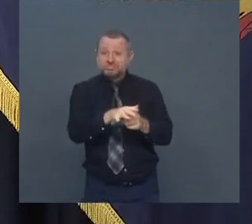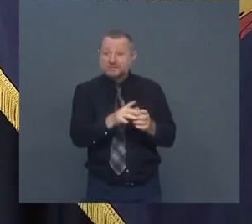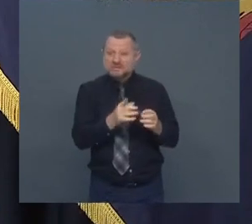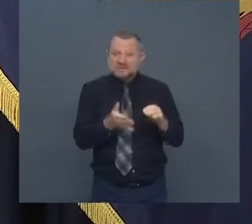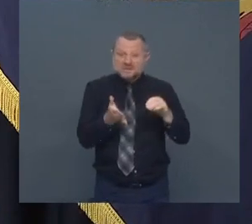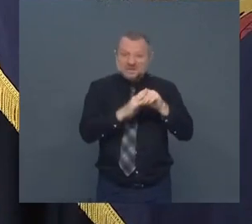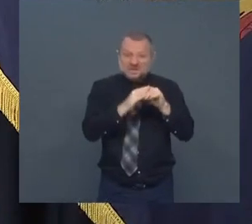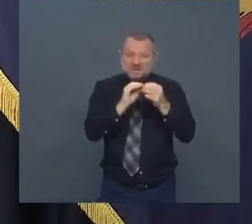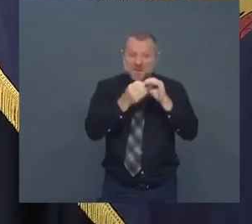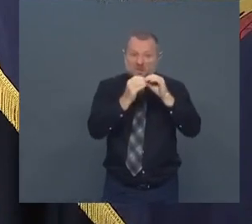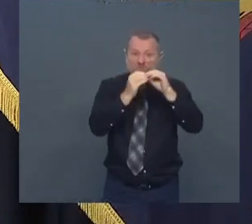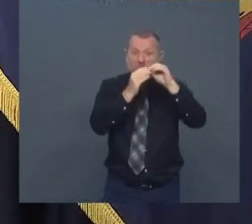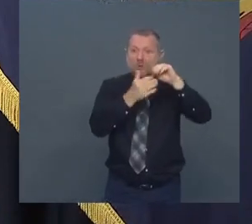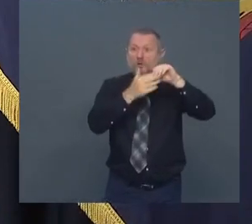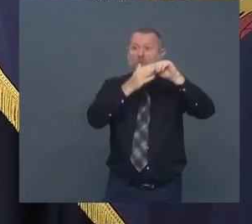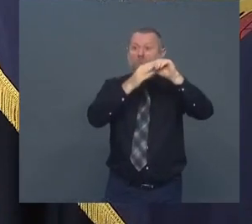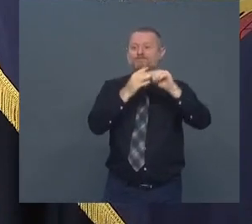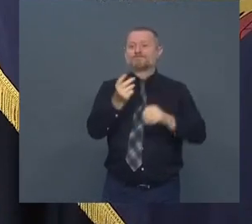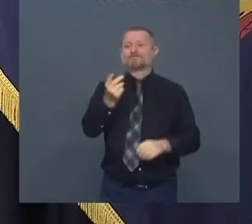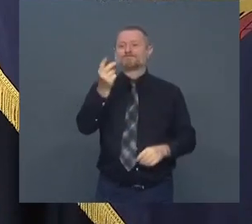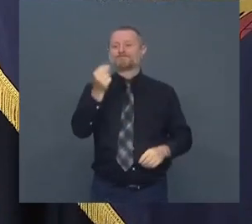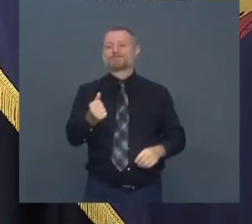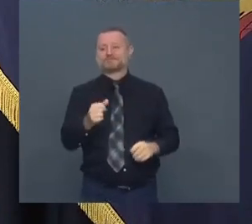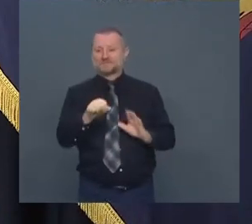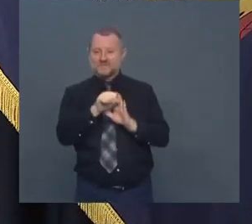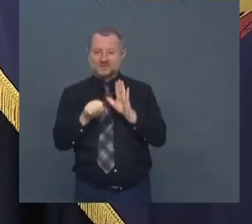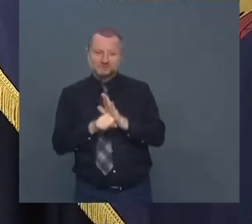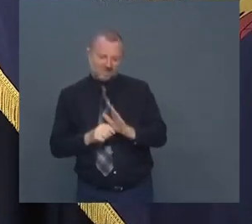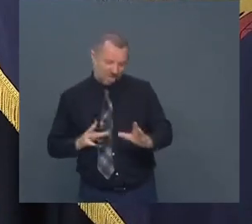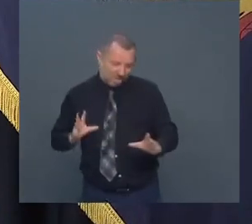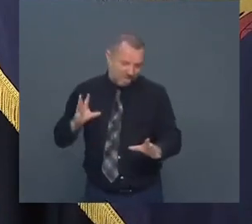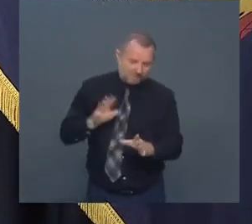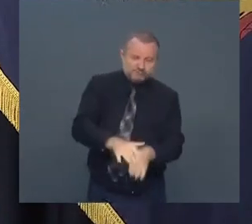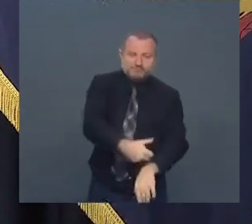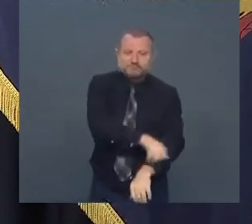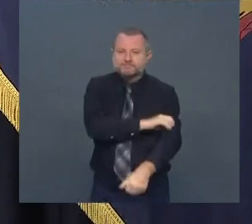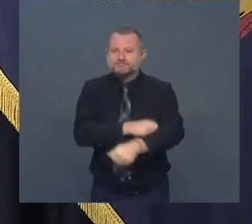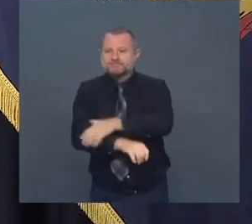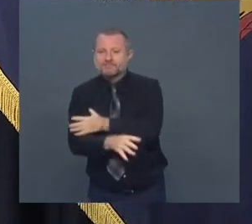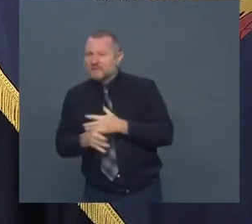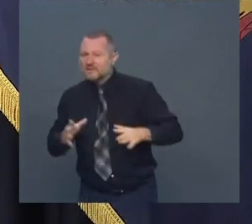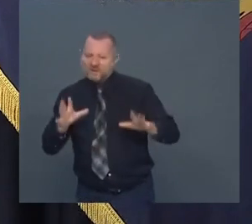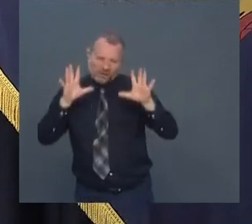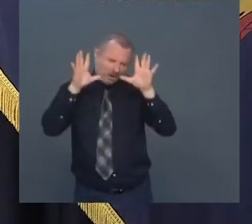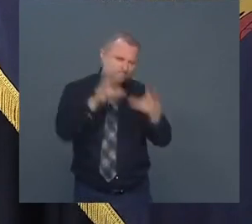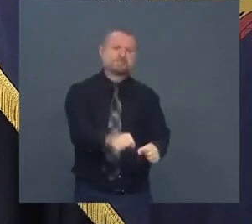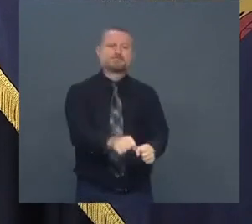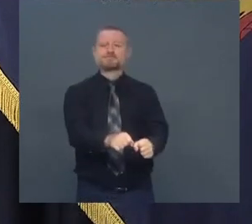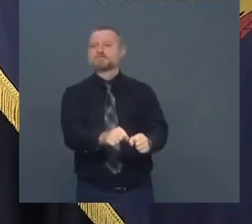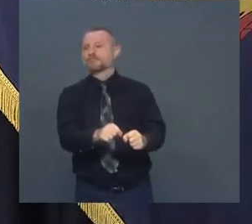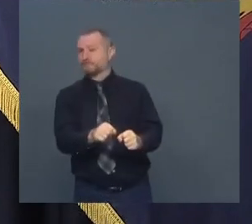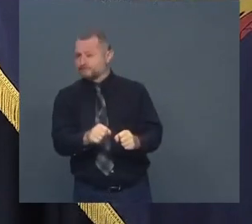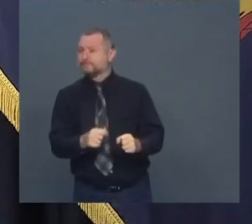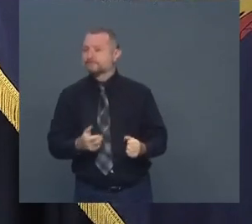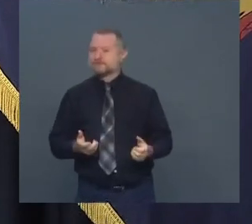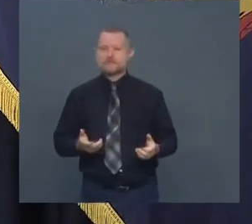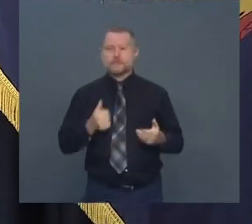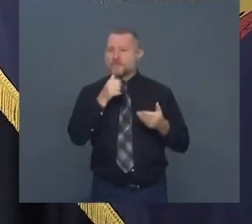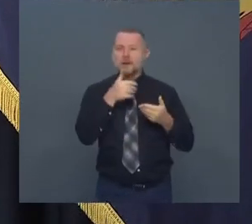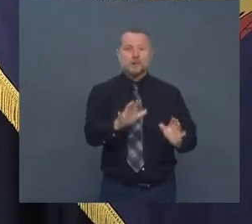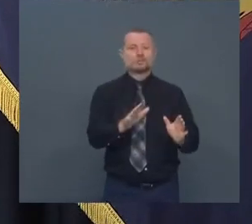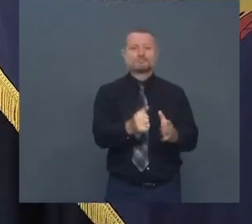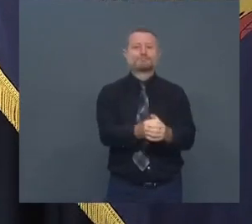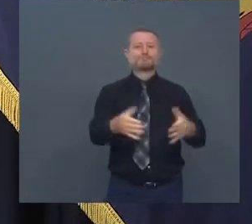we're going to come in override everything right I'm not going to allow a cluster